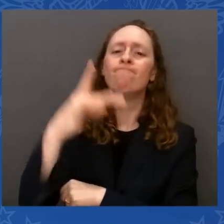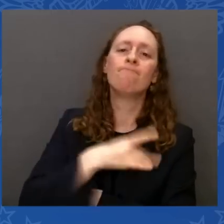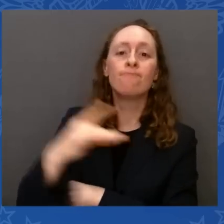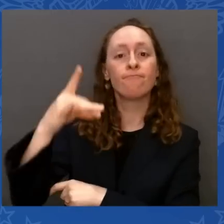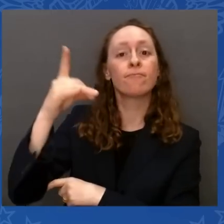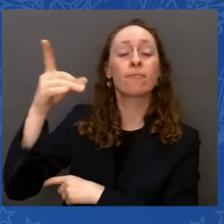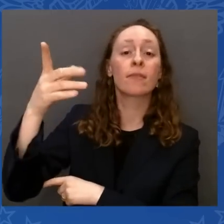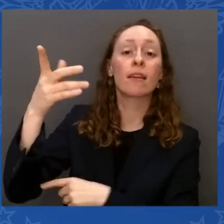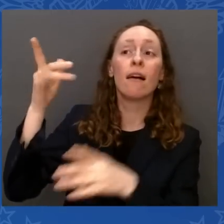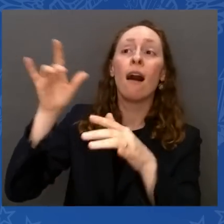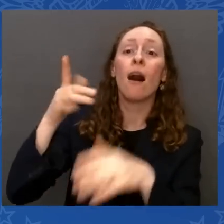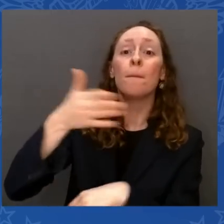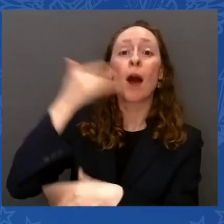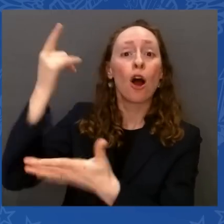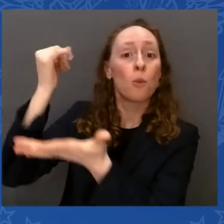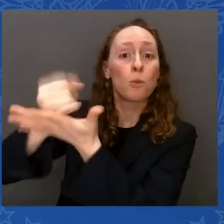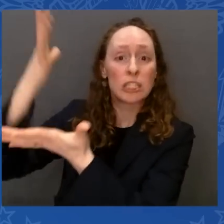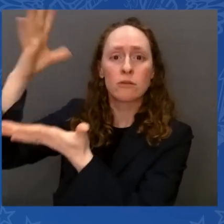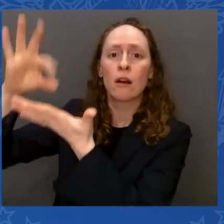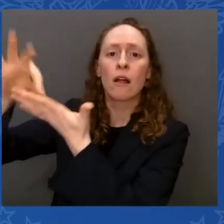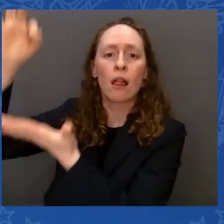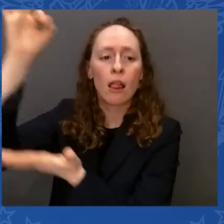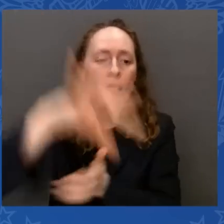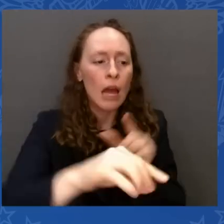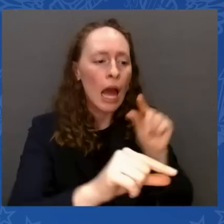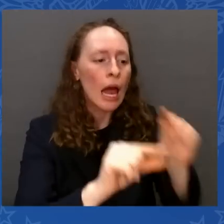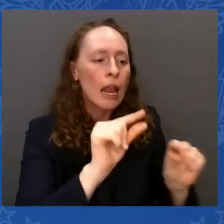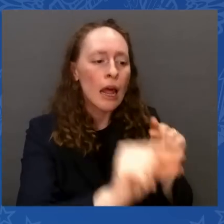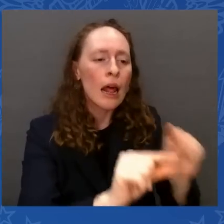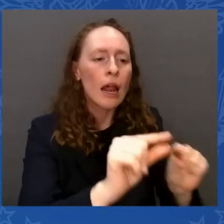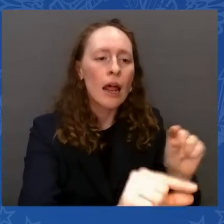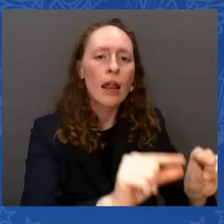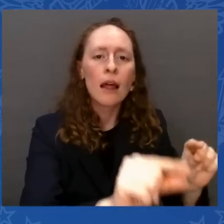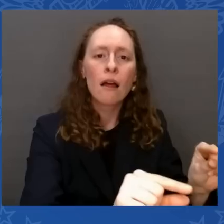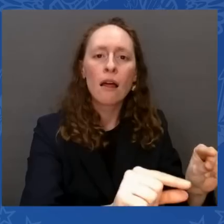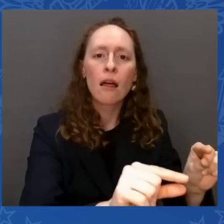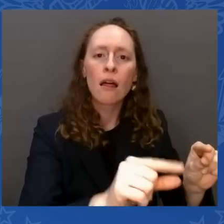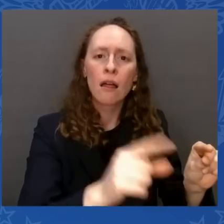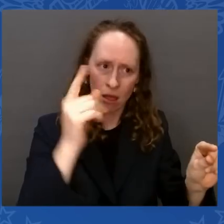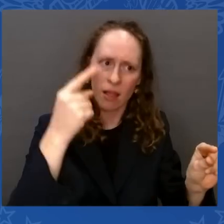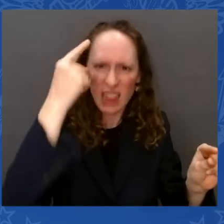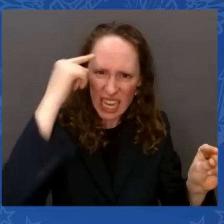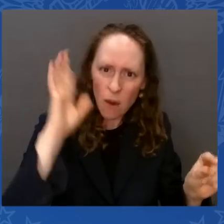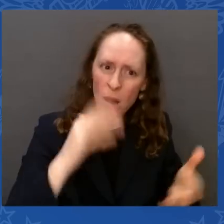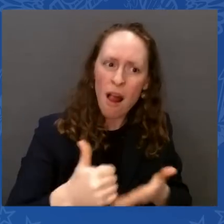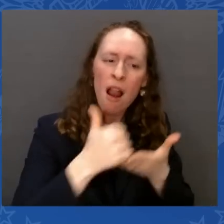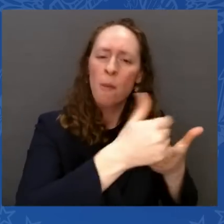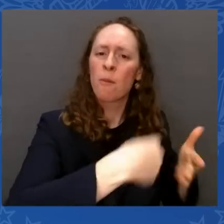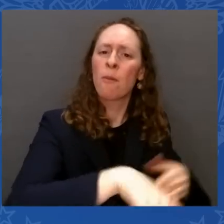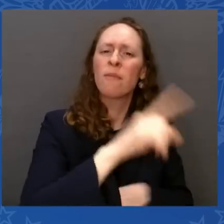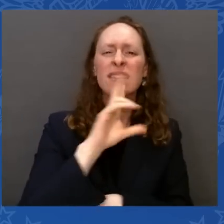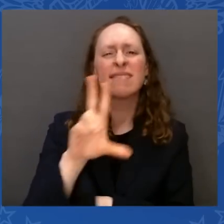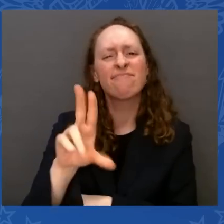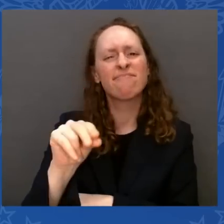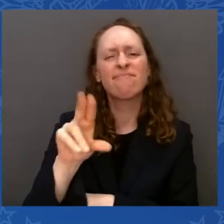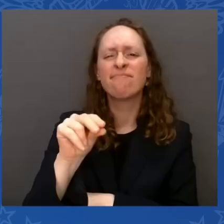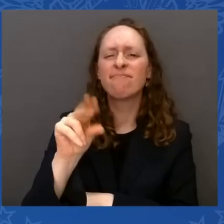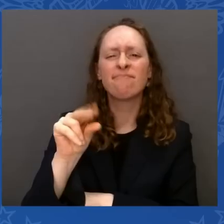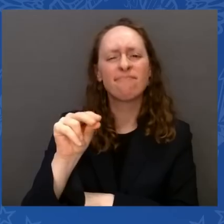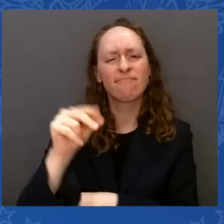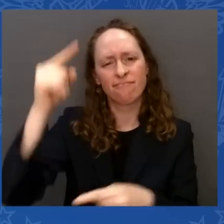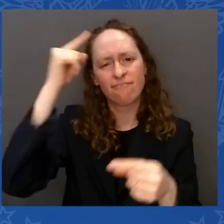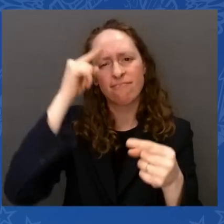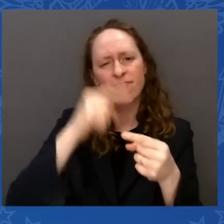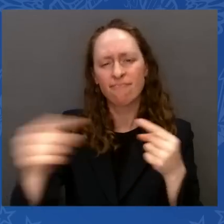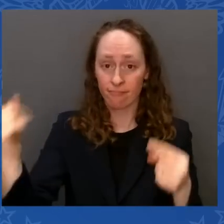north on 95 in Wilmington, not a whole lot trickled down on our kitchen table. I'm serious. Not a joke. Think